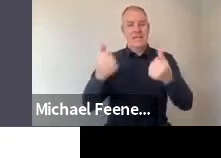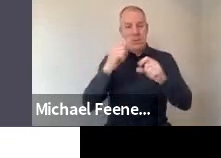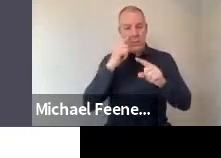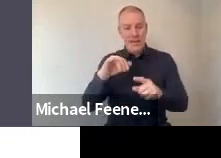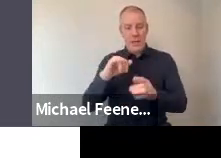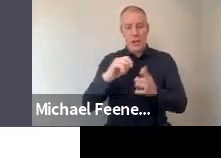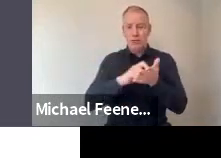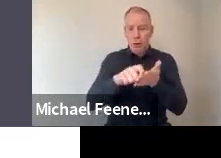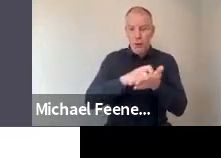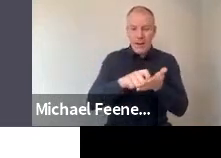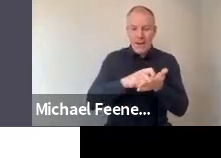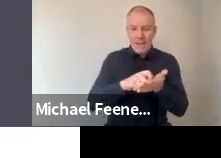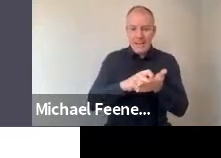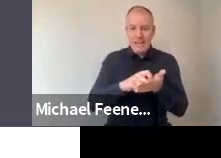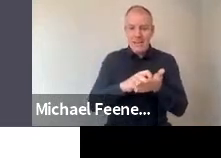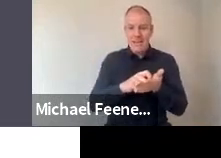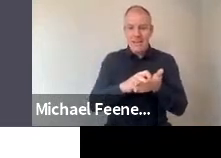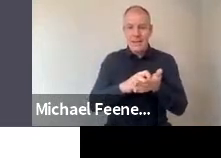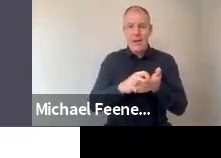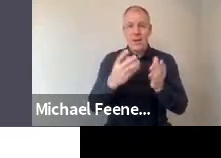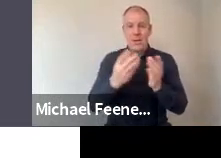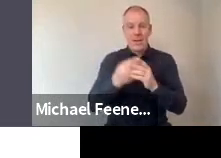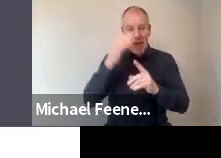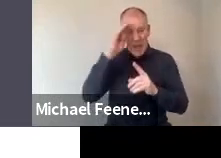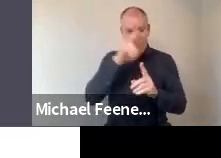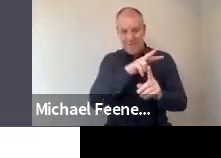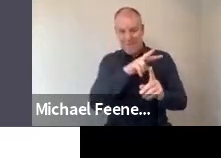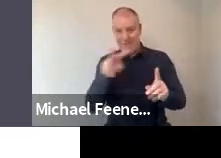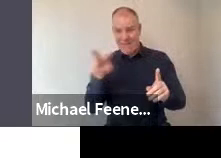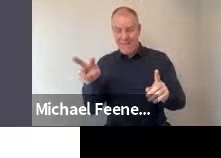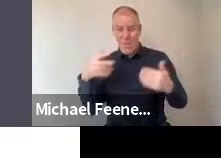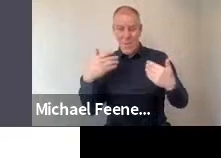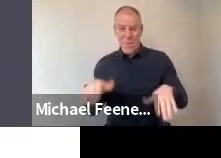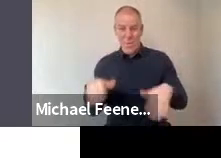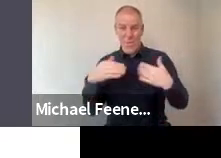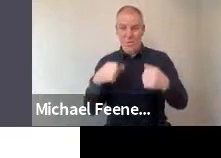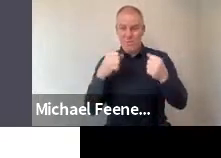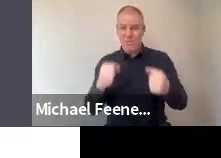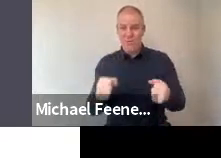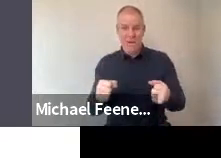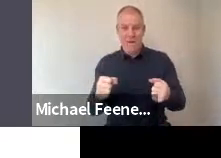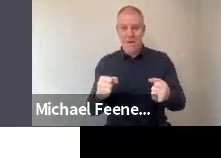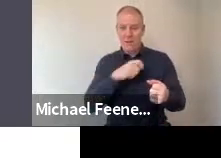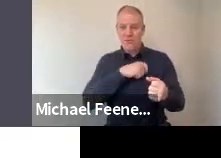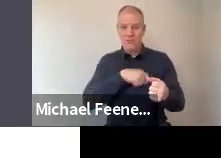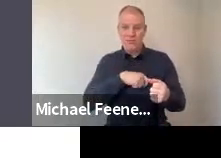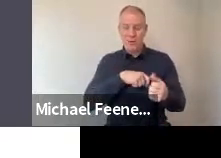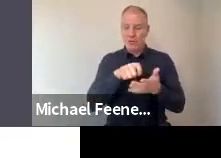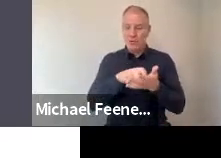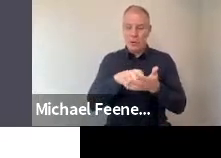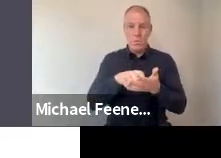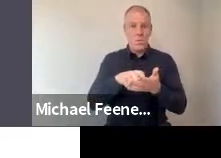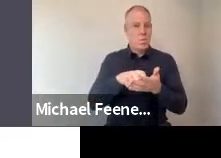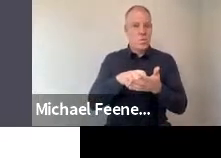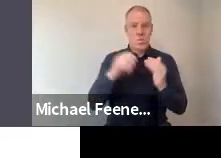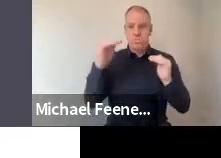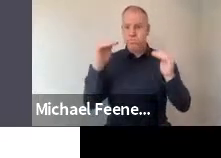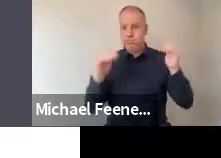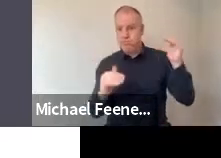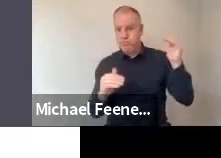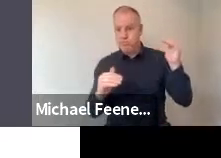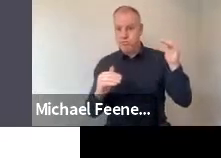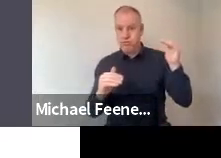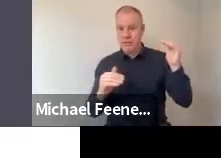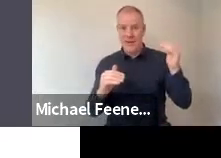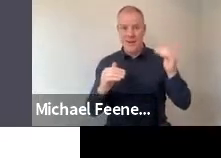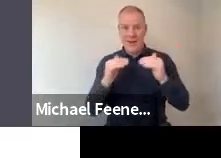journalists in Ireland and you can see that their level of trust versus distrust is actually underwater.